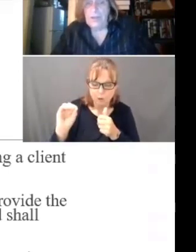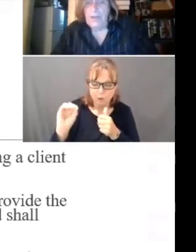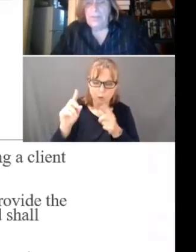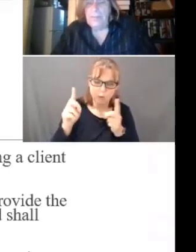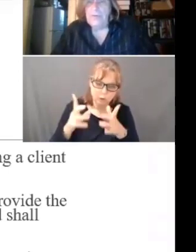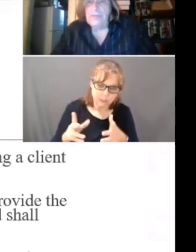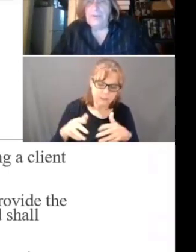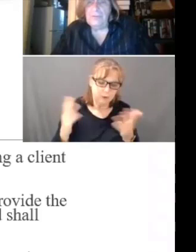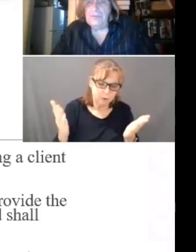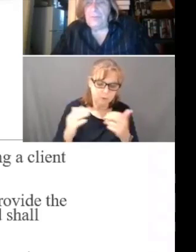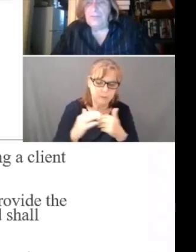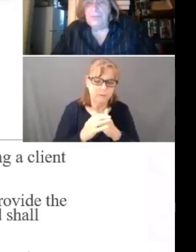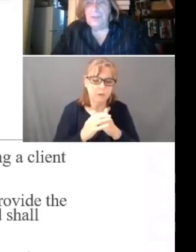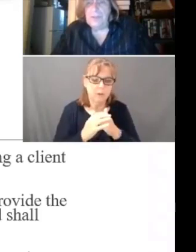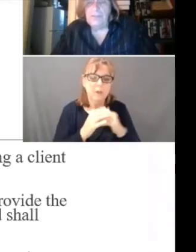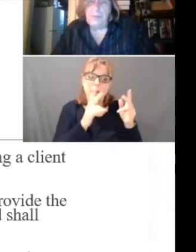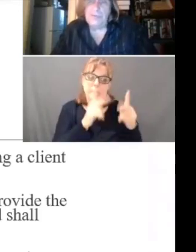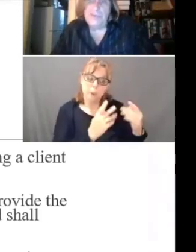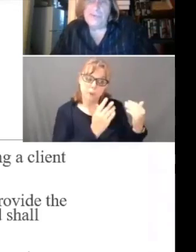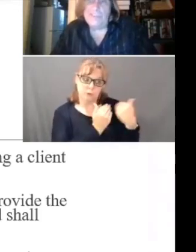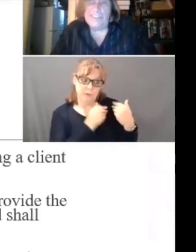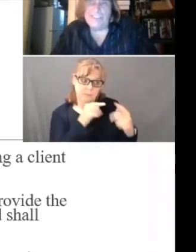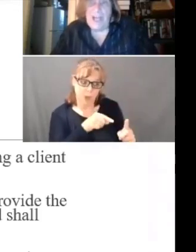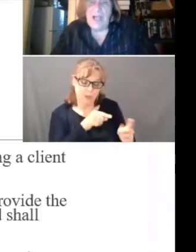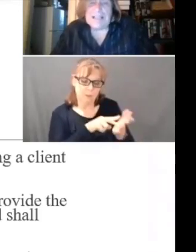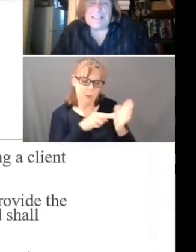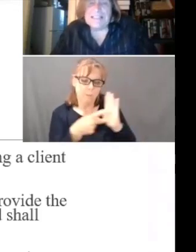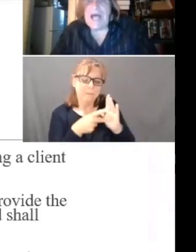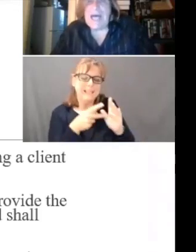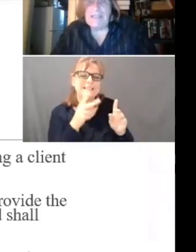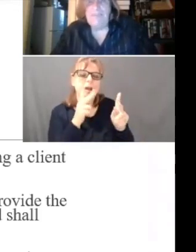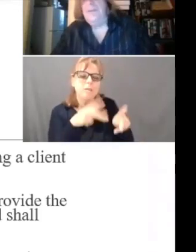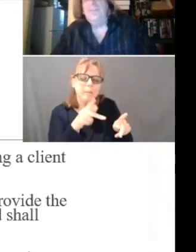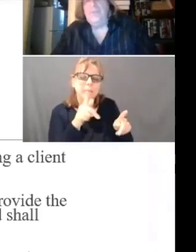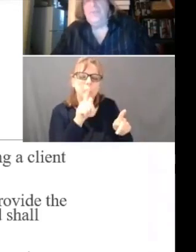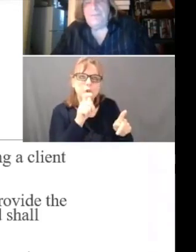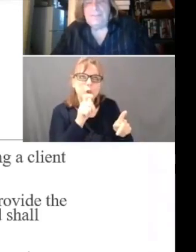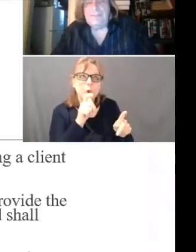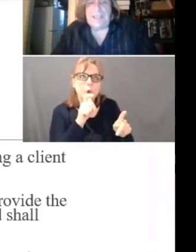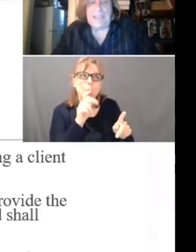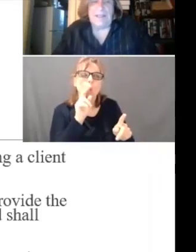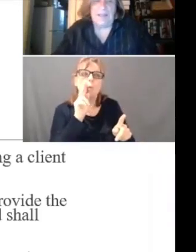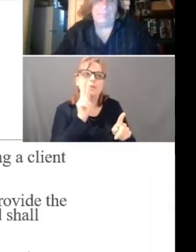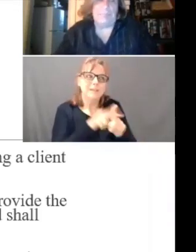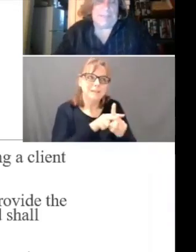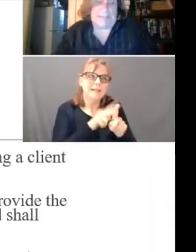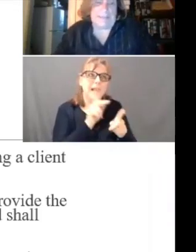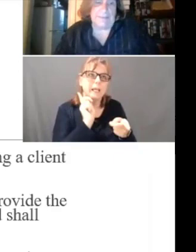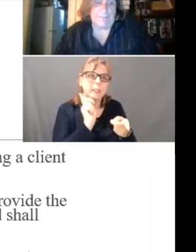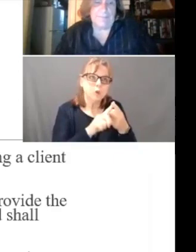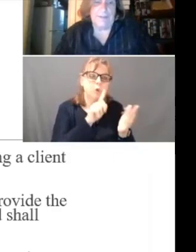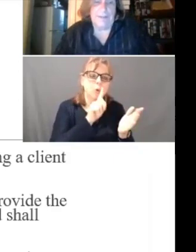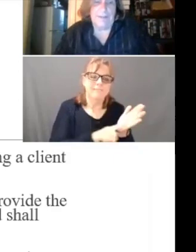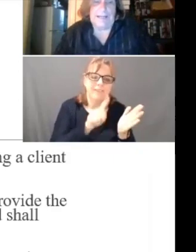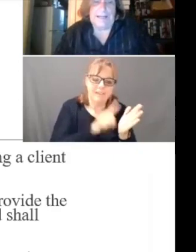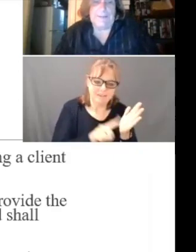person. The person responsible is the person who is assigned to investigate a complaint.